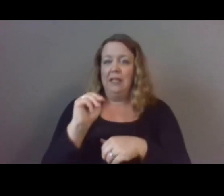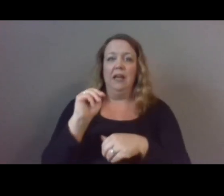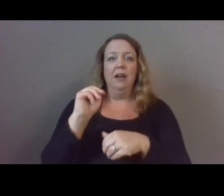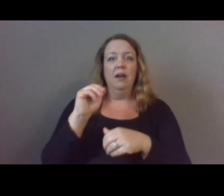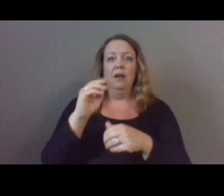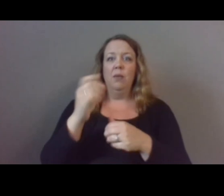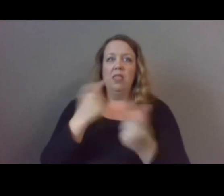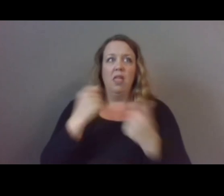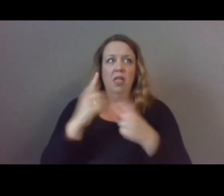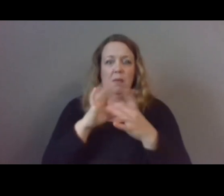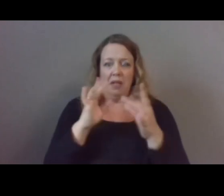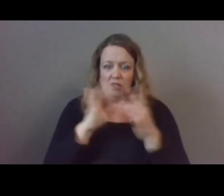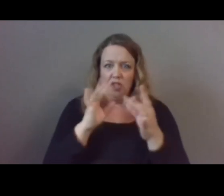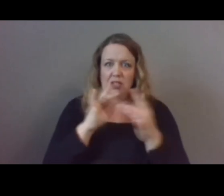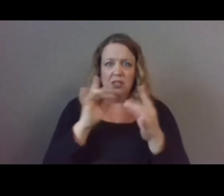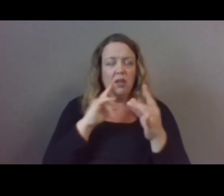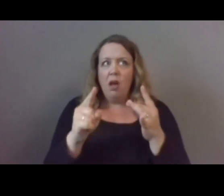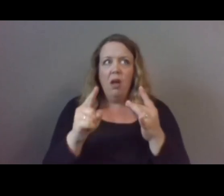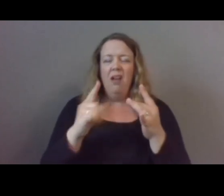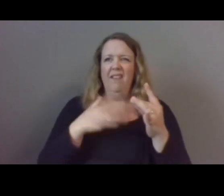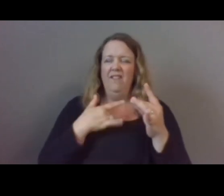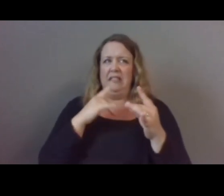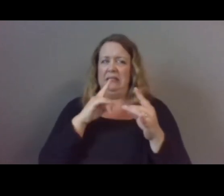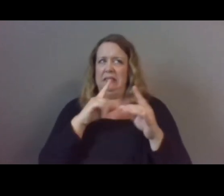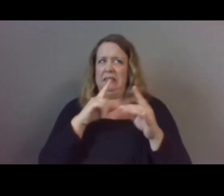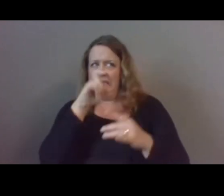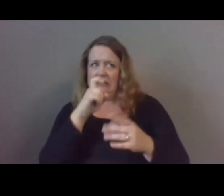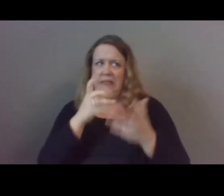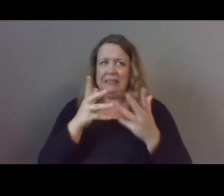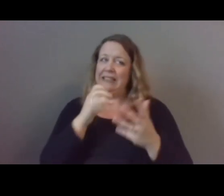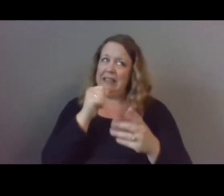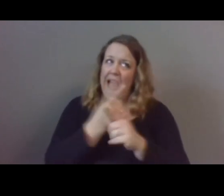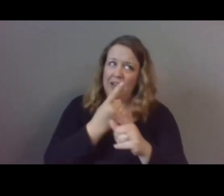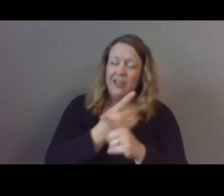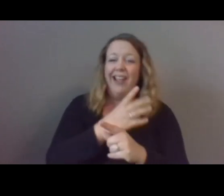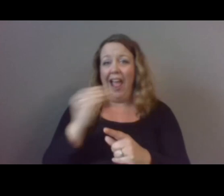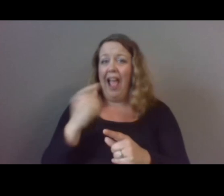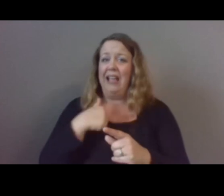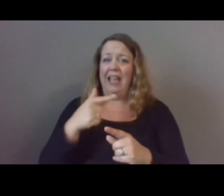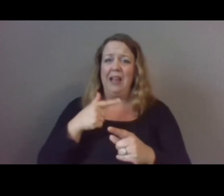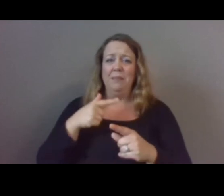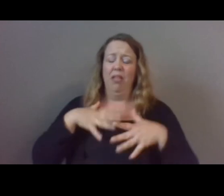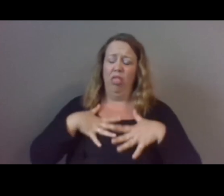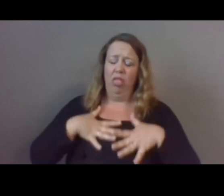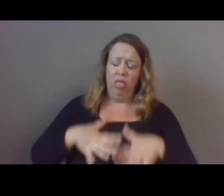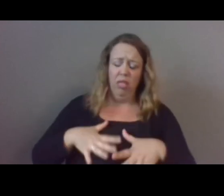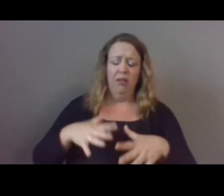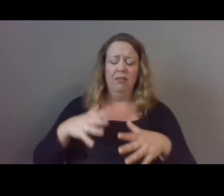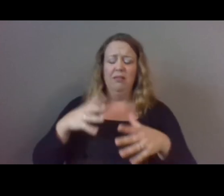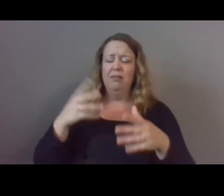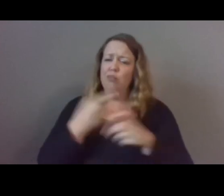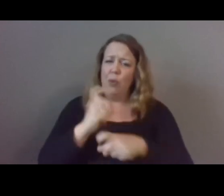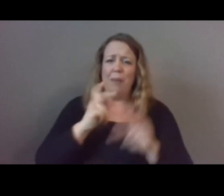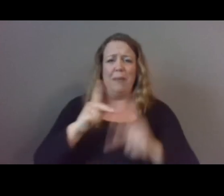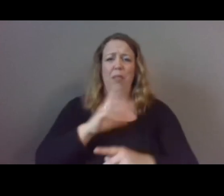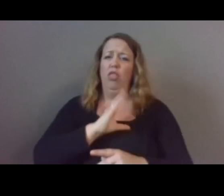that are often of questionable accuracy, but also can be devastating to people's self-esteem. Young people have